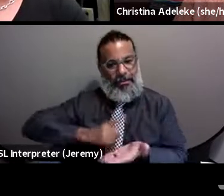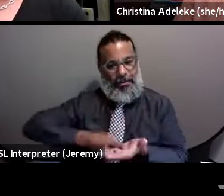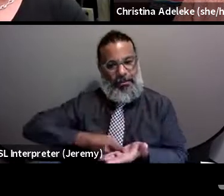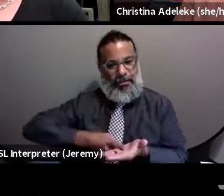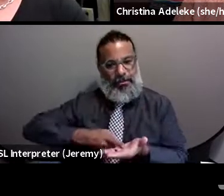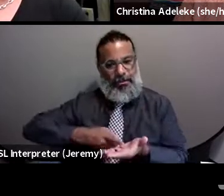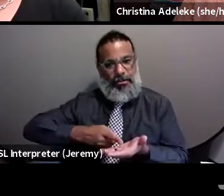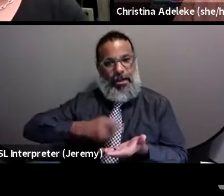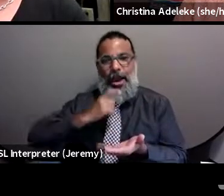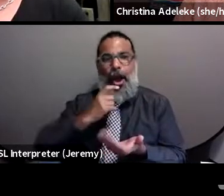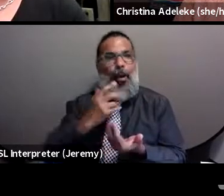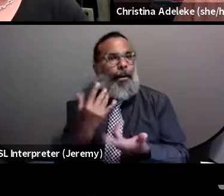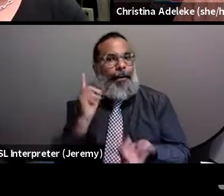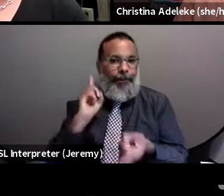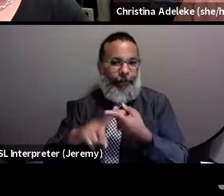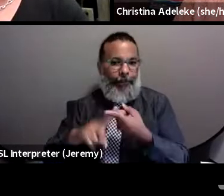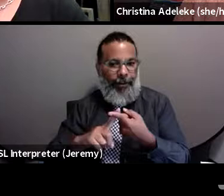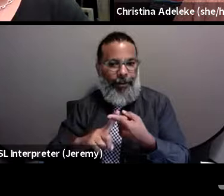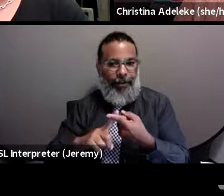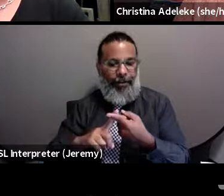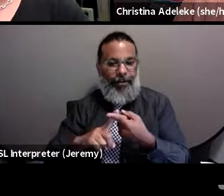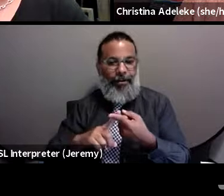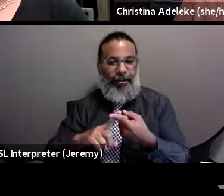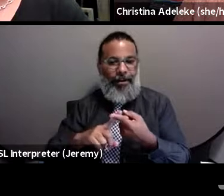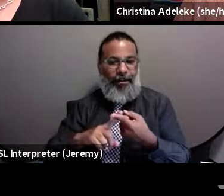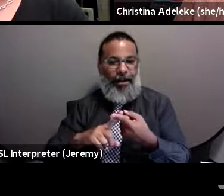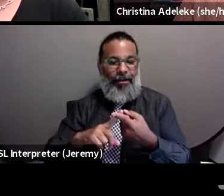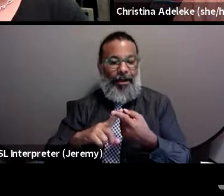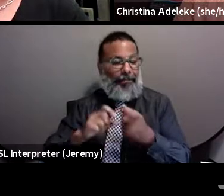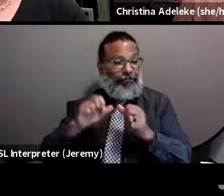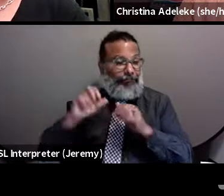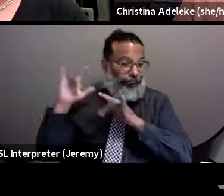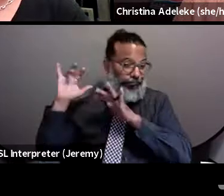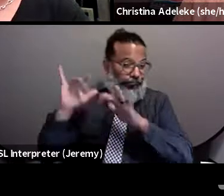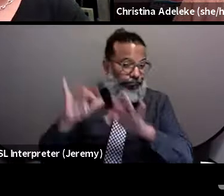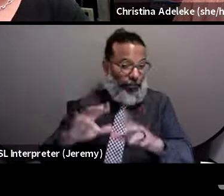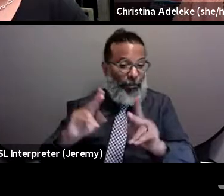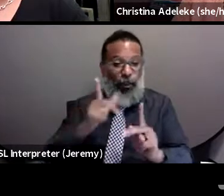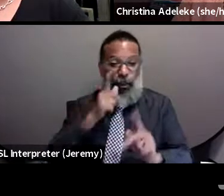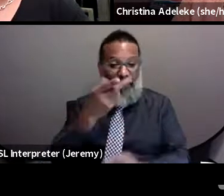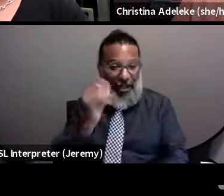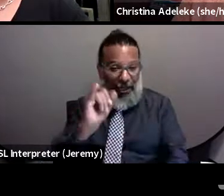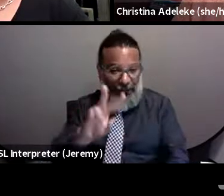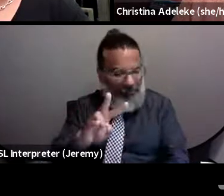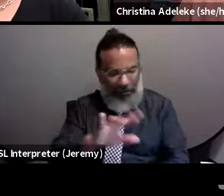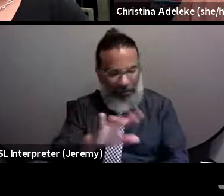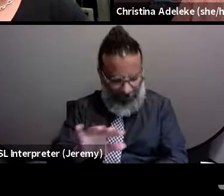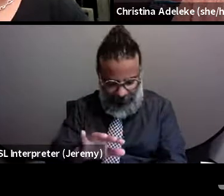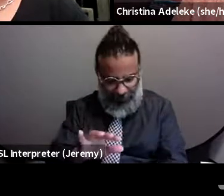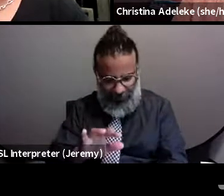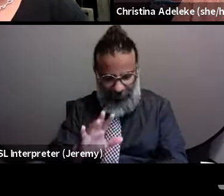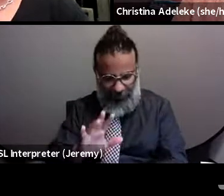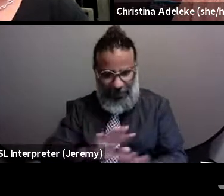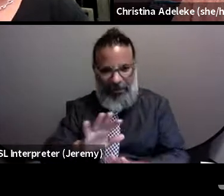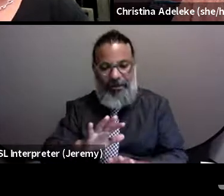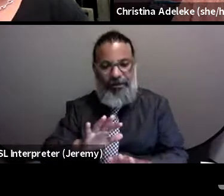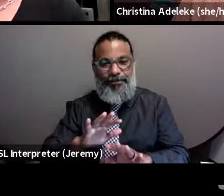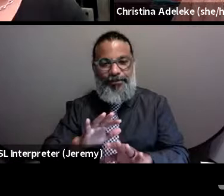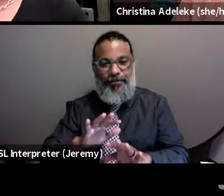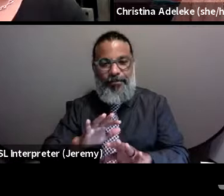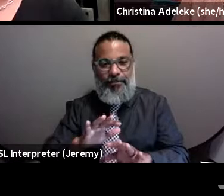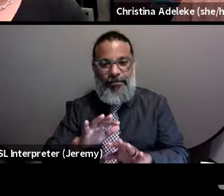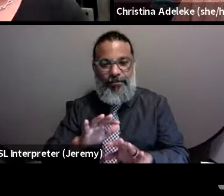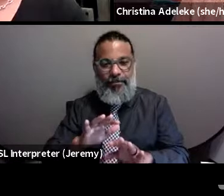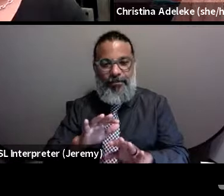right? No way until we have the silver tsunami of people aging with HIV, you know, uh, crowding, you know, like really,